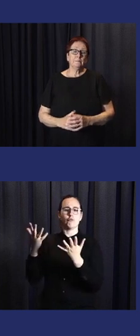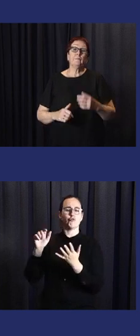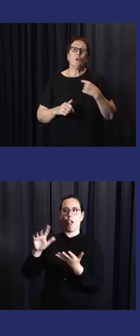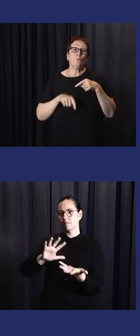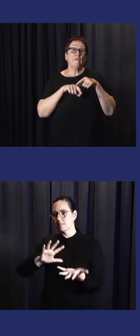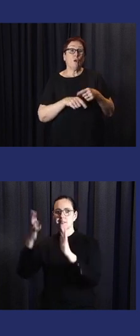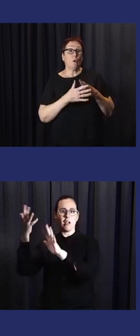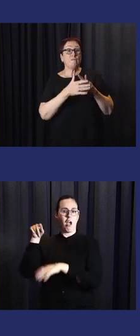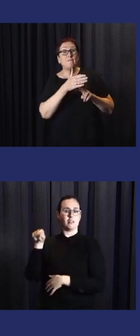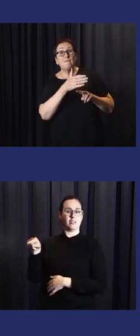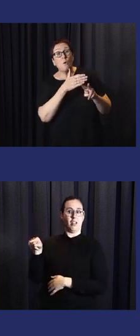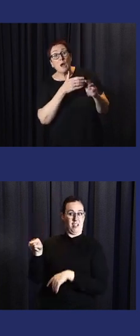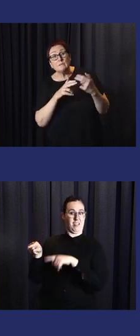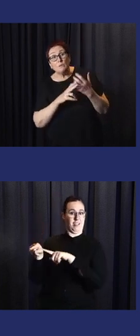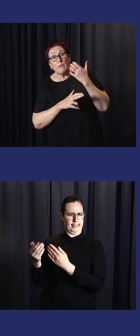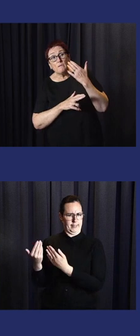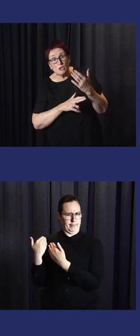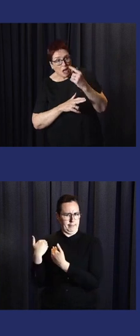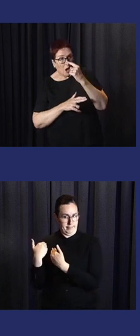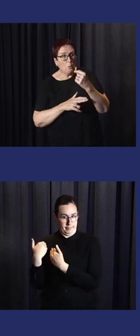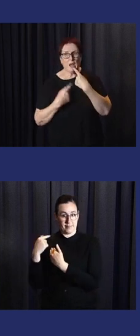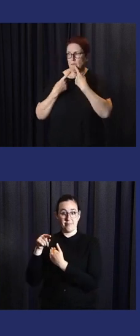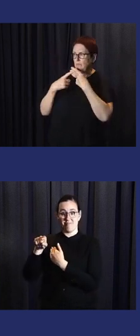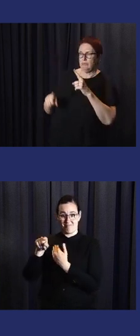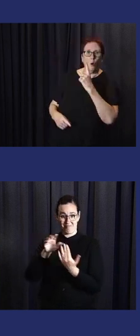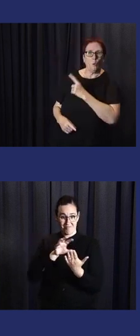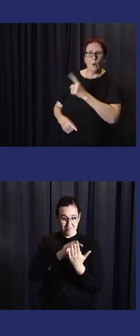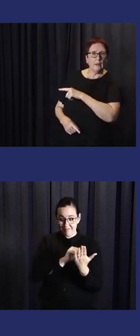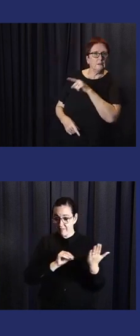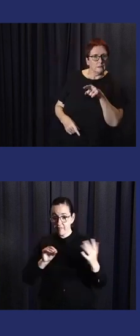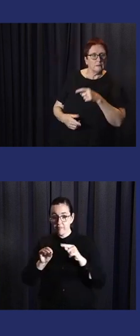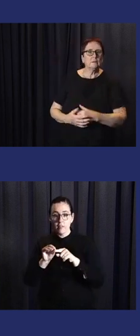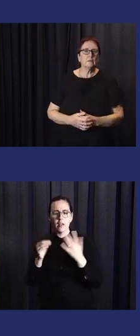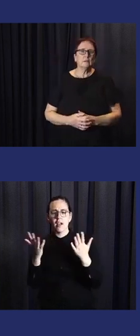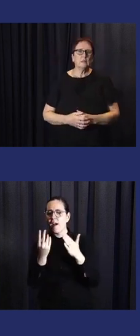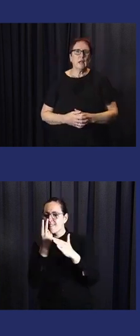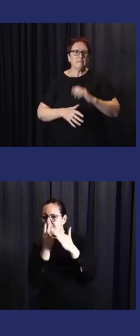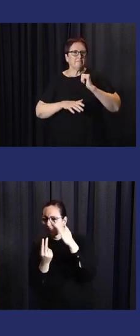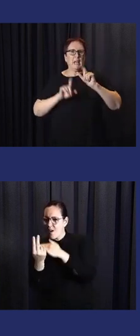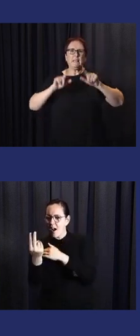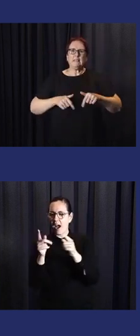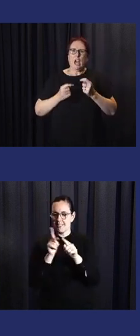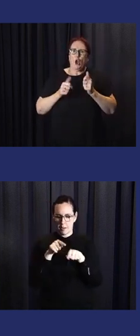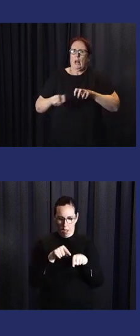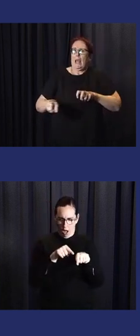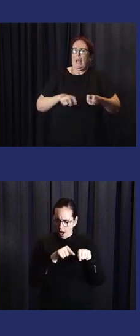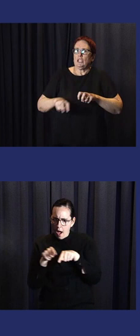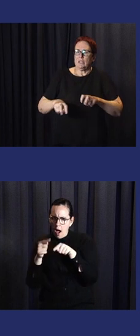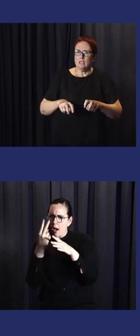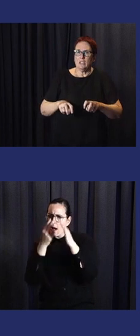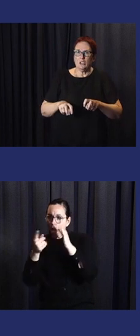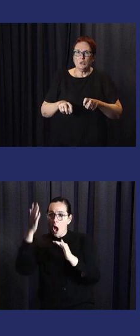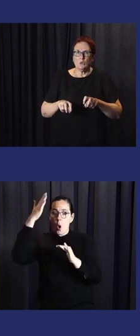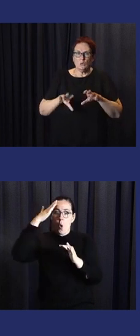And through this, we, based on the forecasting, we give the warning.